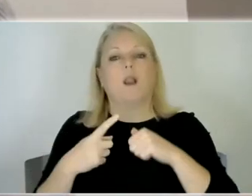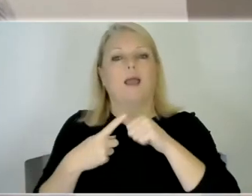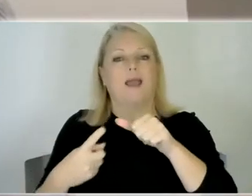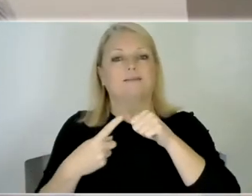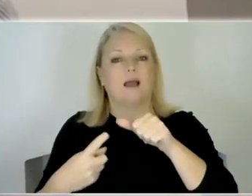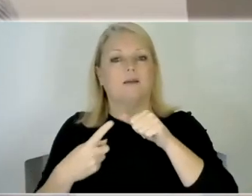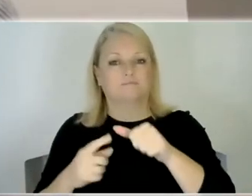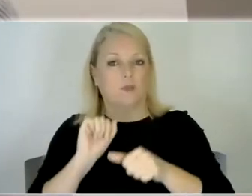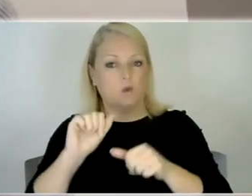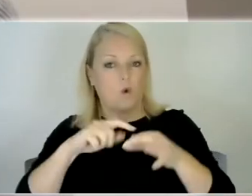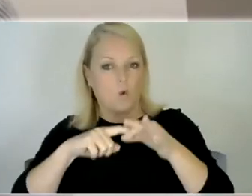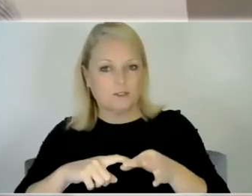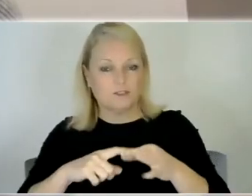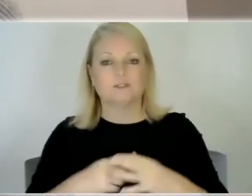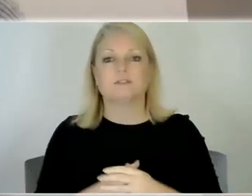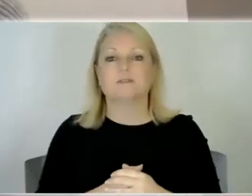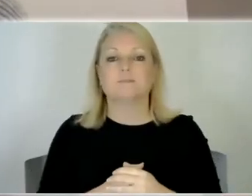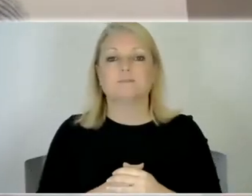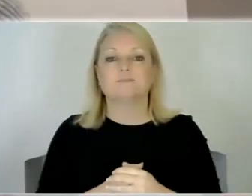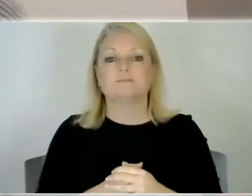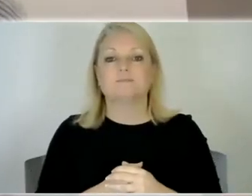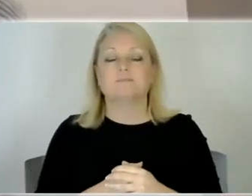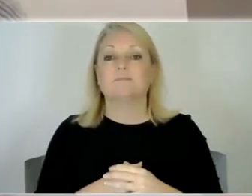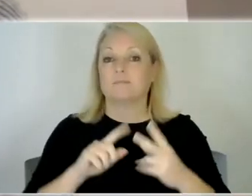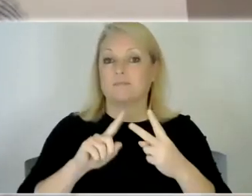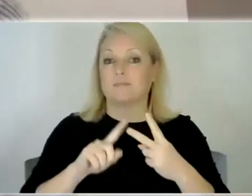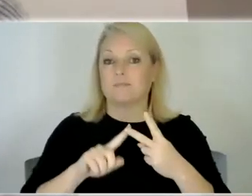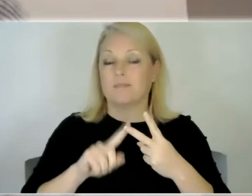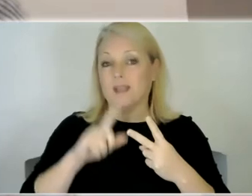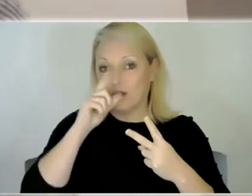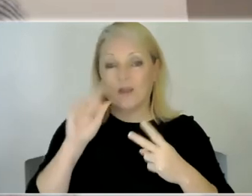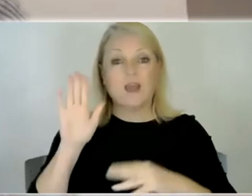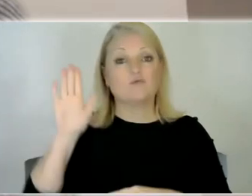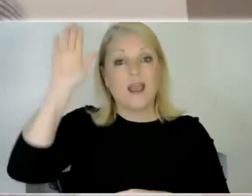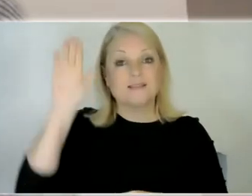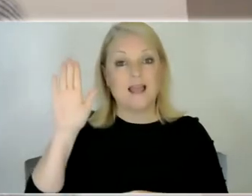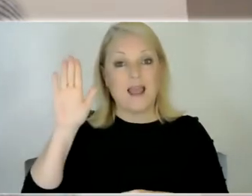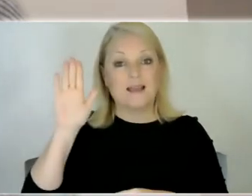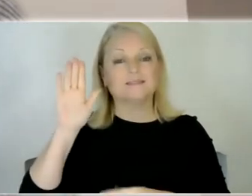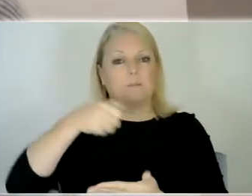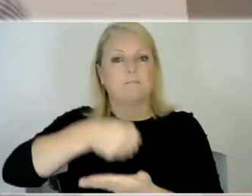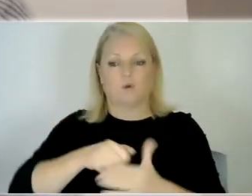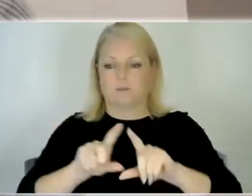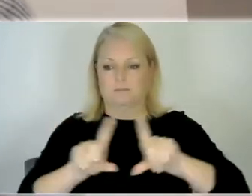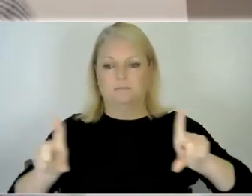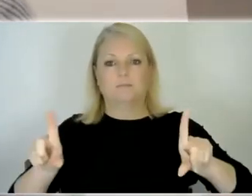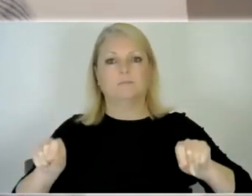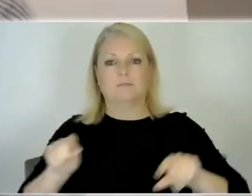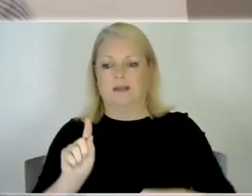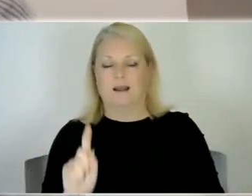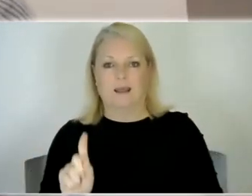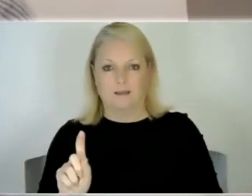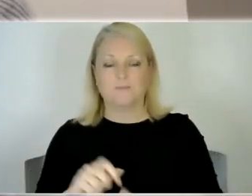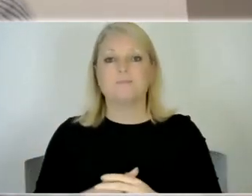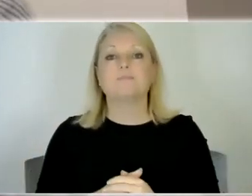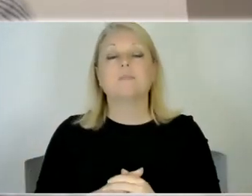You will also have the option to raise a hand which is also at the bottom of your screen there. During the Q